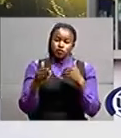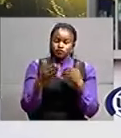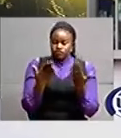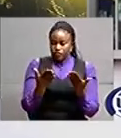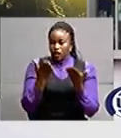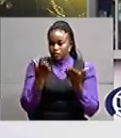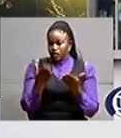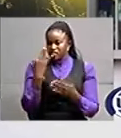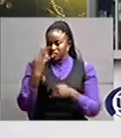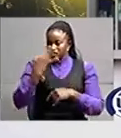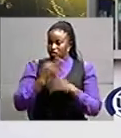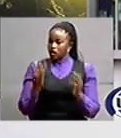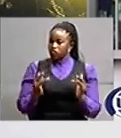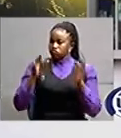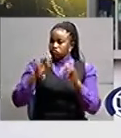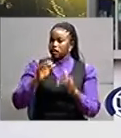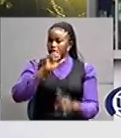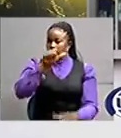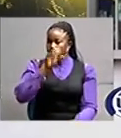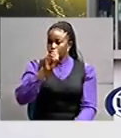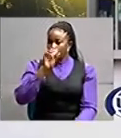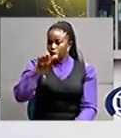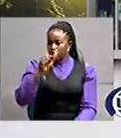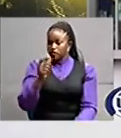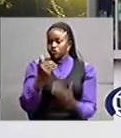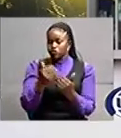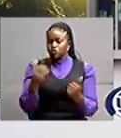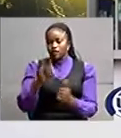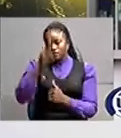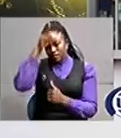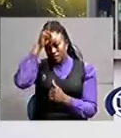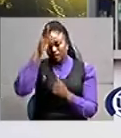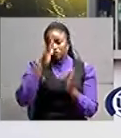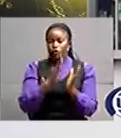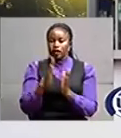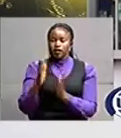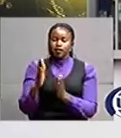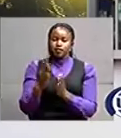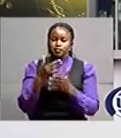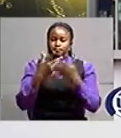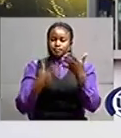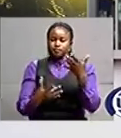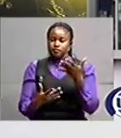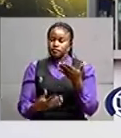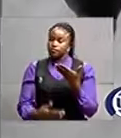engagement organized by SOS Children's Villages. Here is our reporter Henry Okrut.